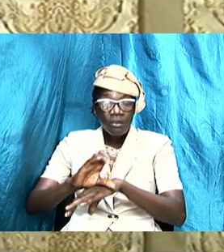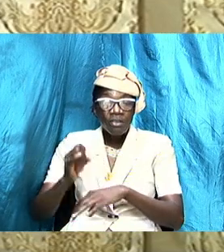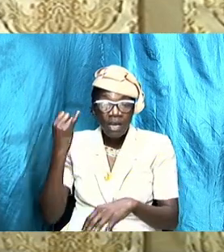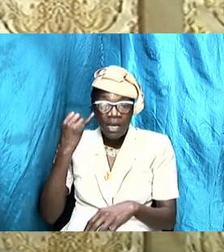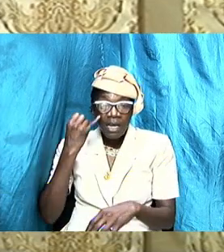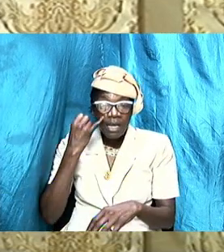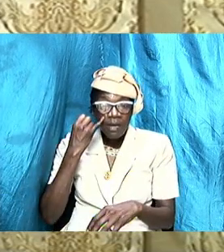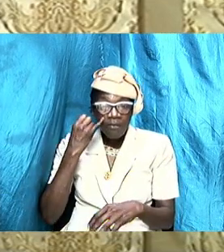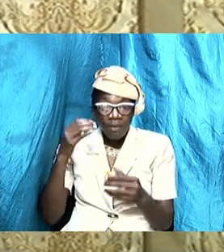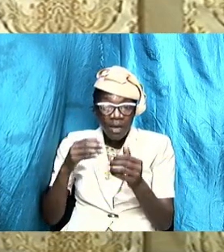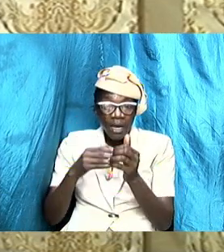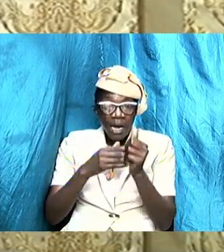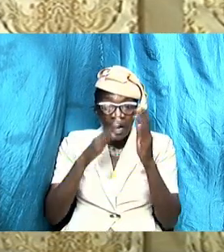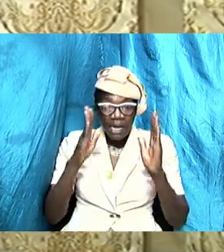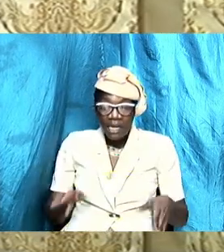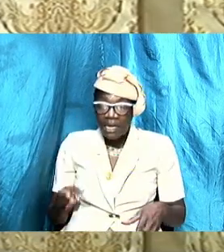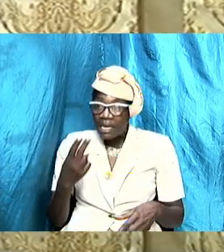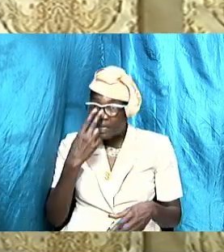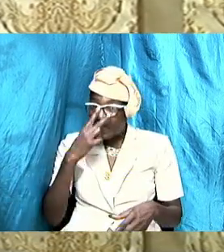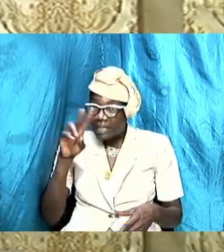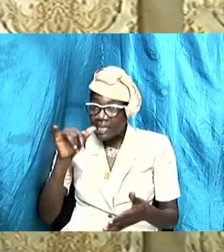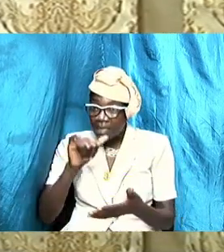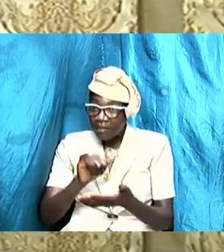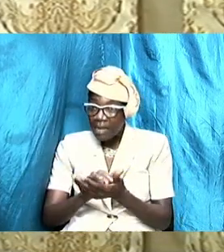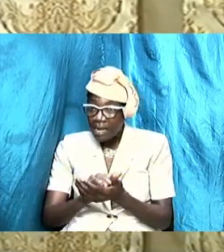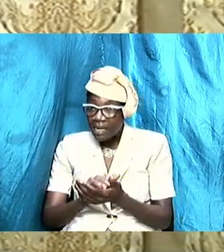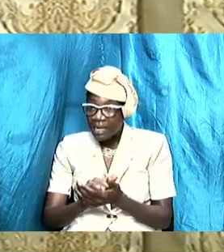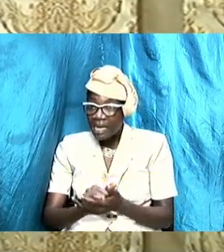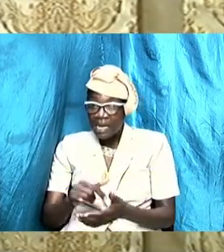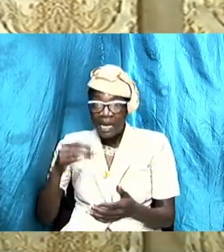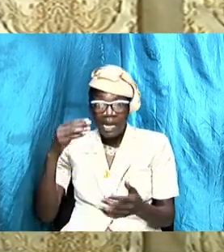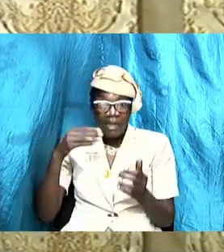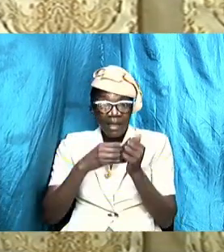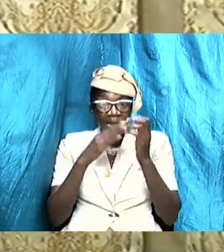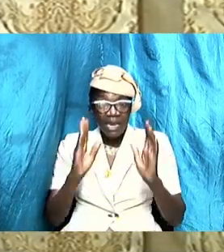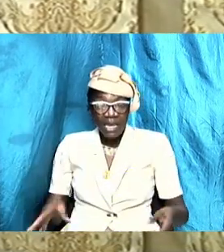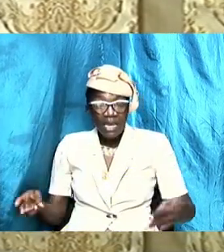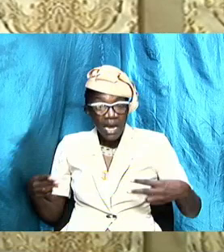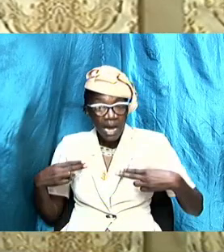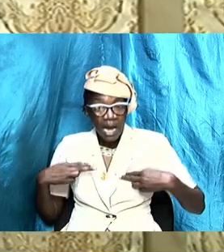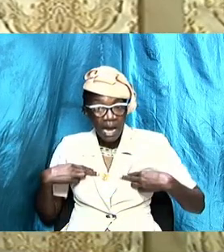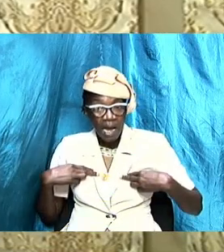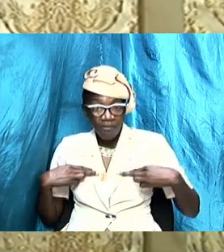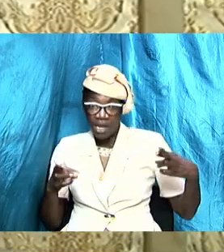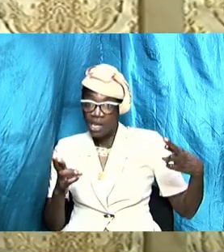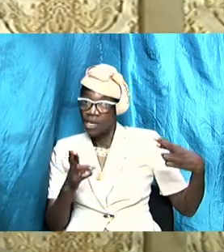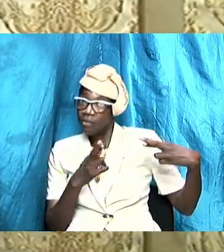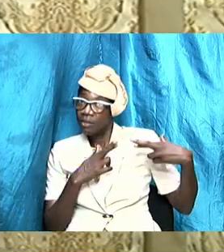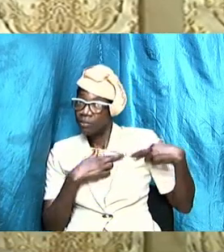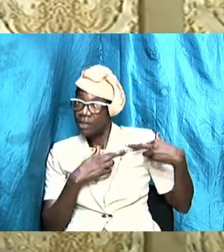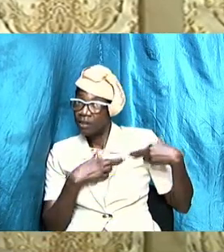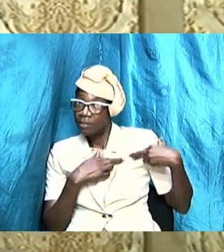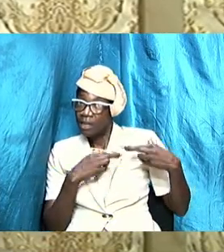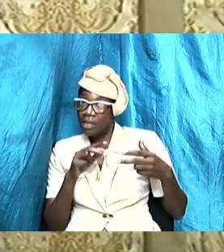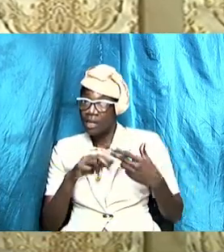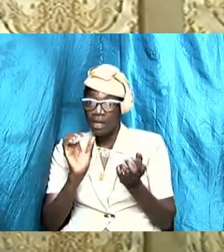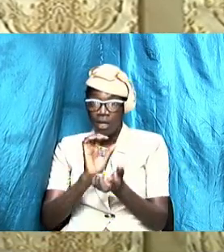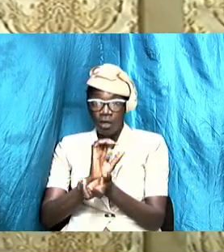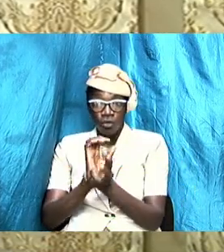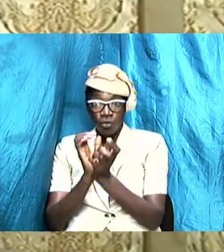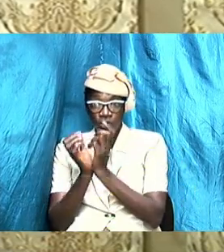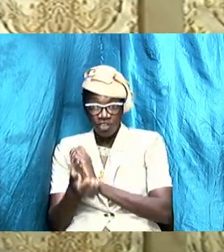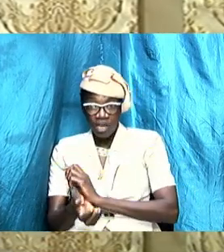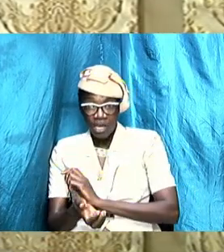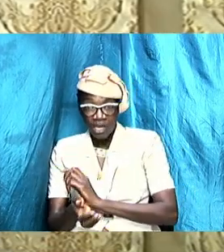sees that, he has the responsibility responsibility to change course and